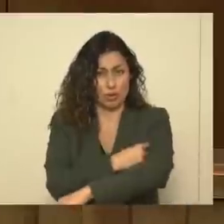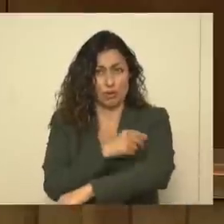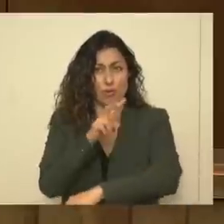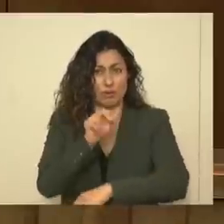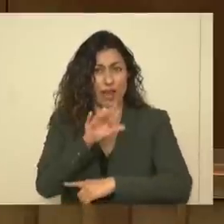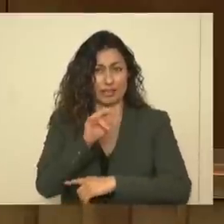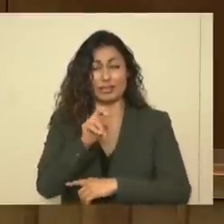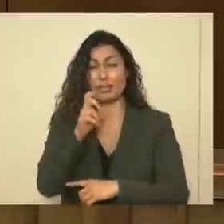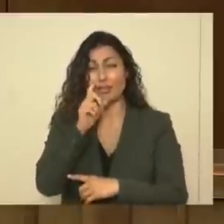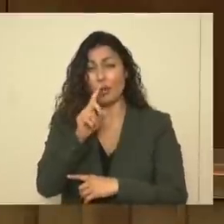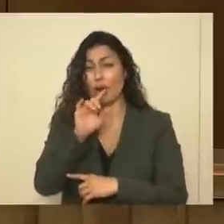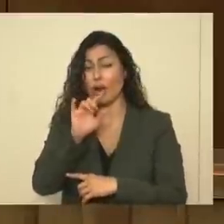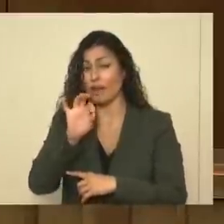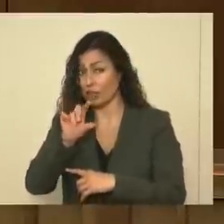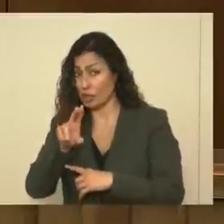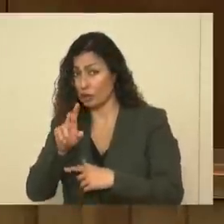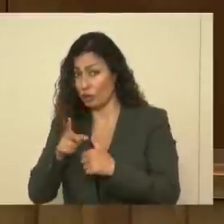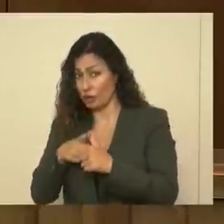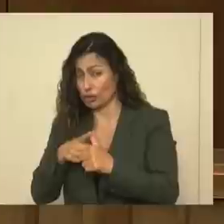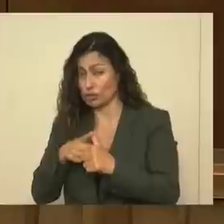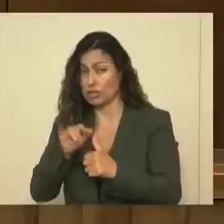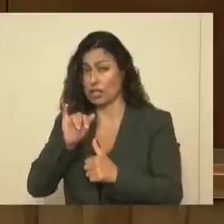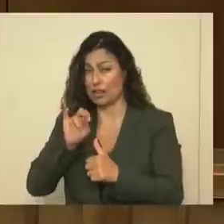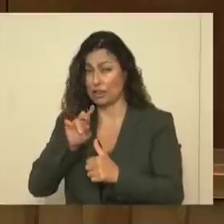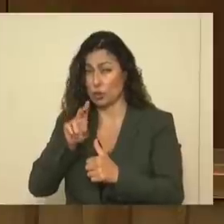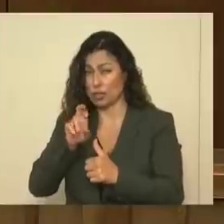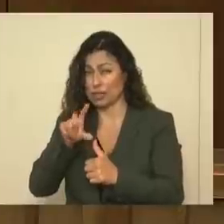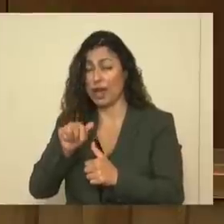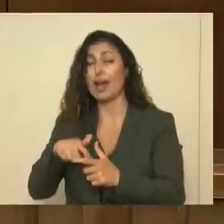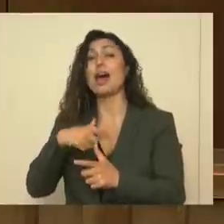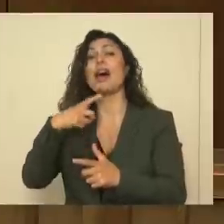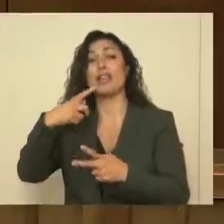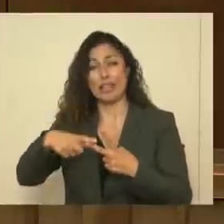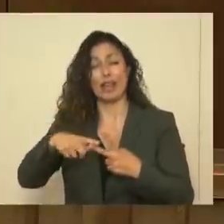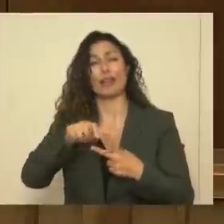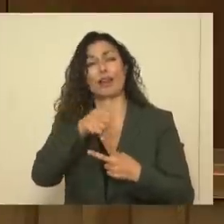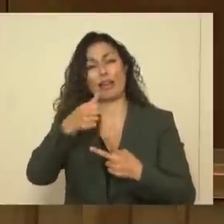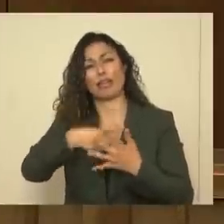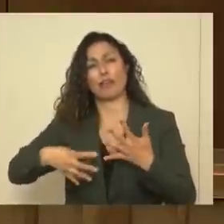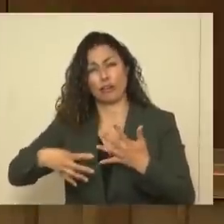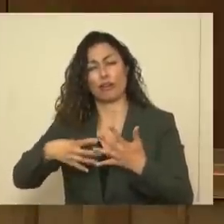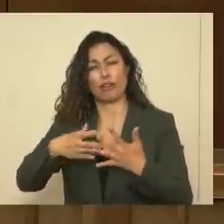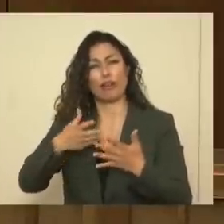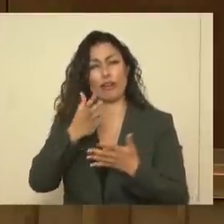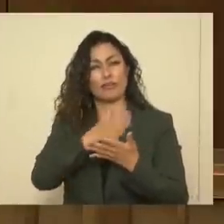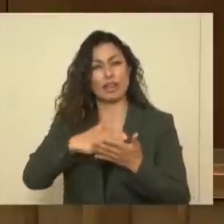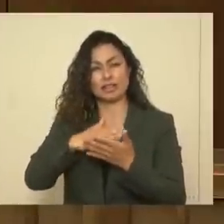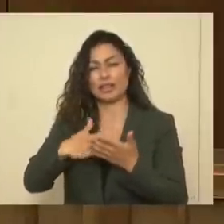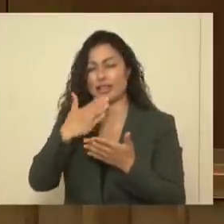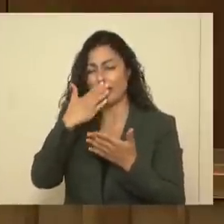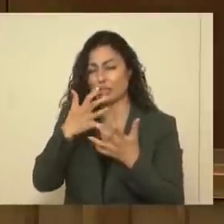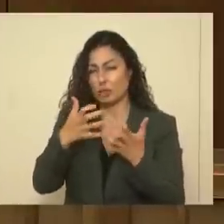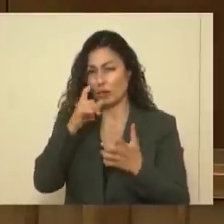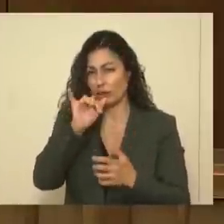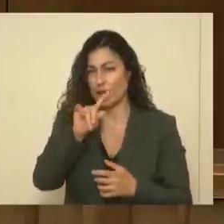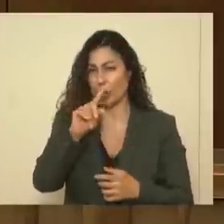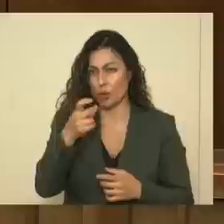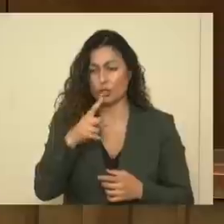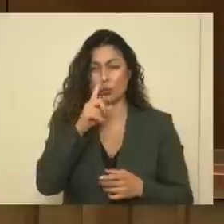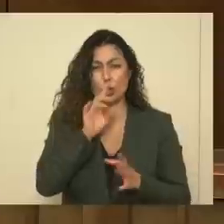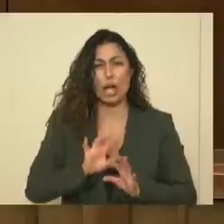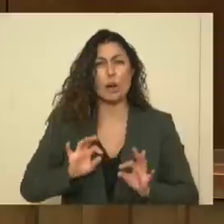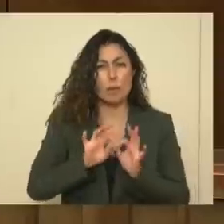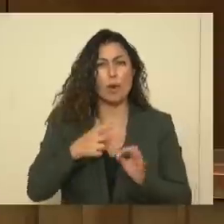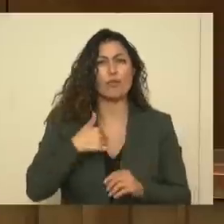influenza first and then work on the other phases. And so, thank you very much for that question. It's really important